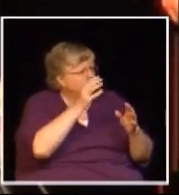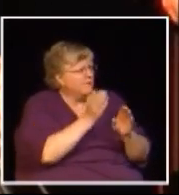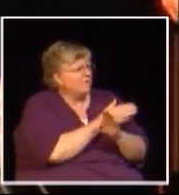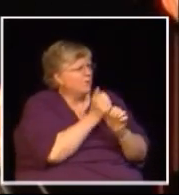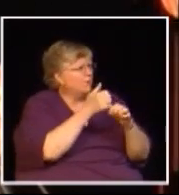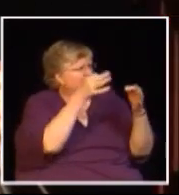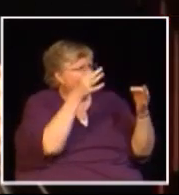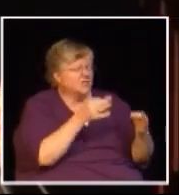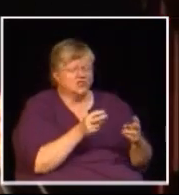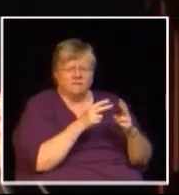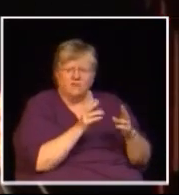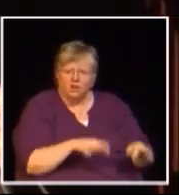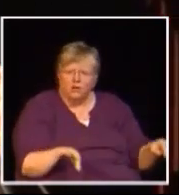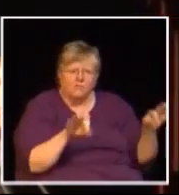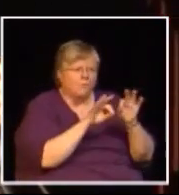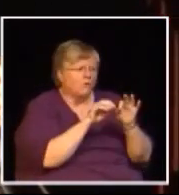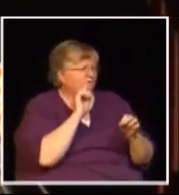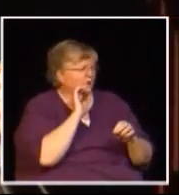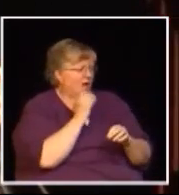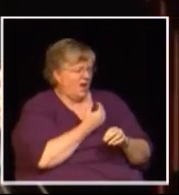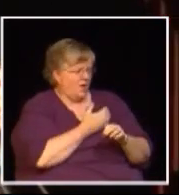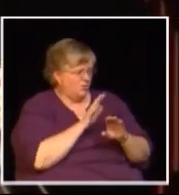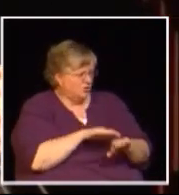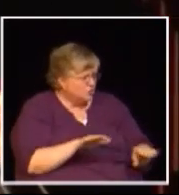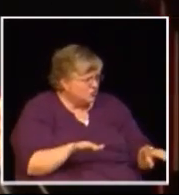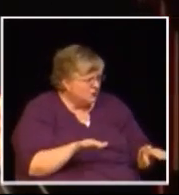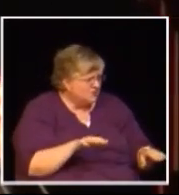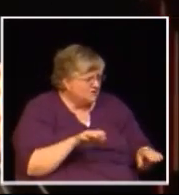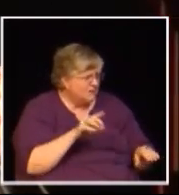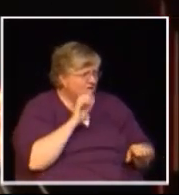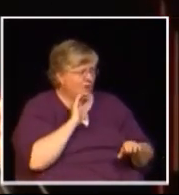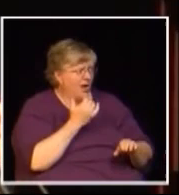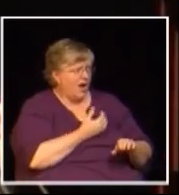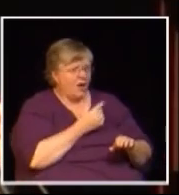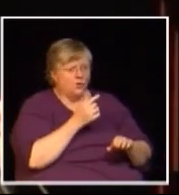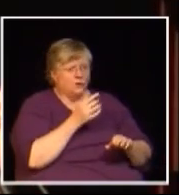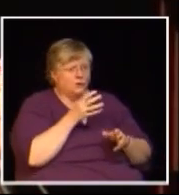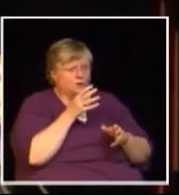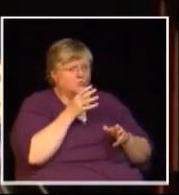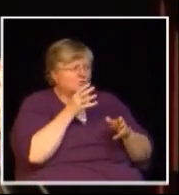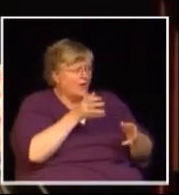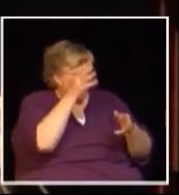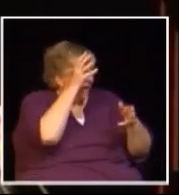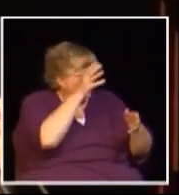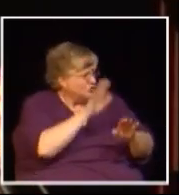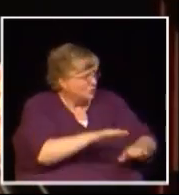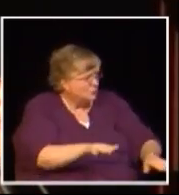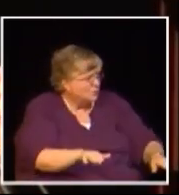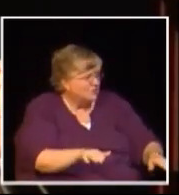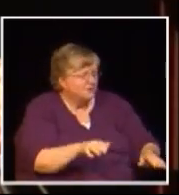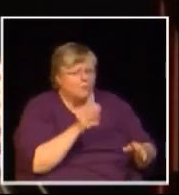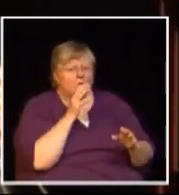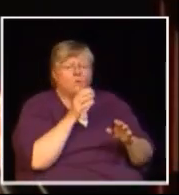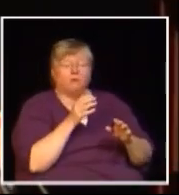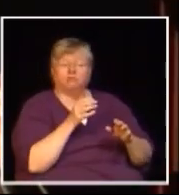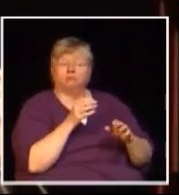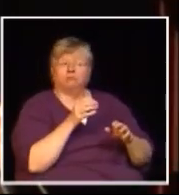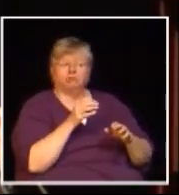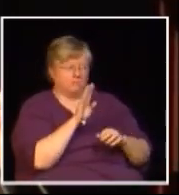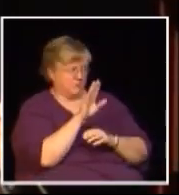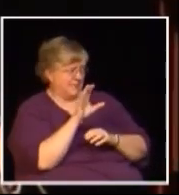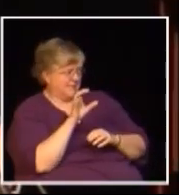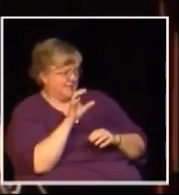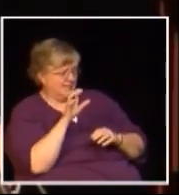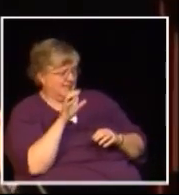is important tax policy for jobs this is important for our children for our grandchildren it's going to make the difference between a healthy